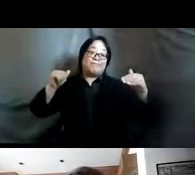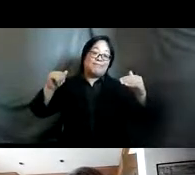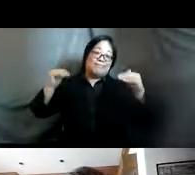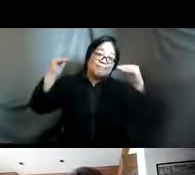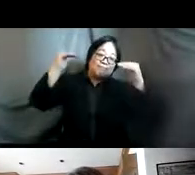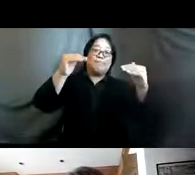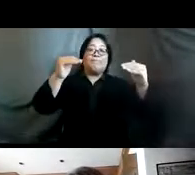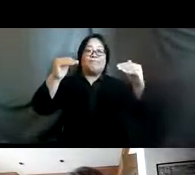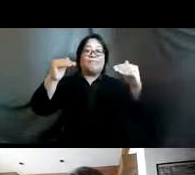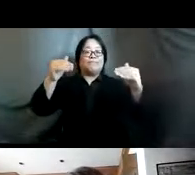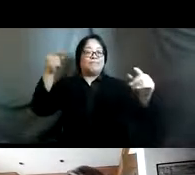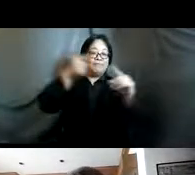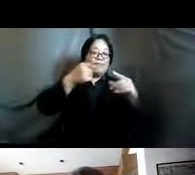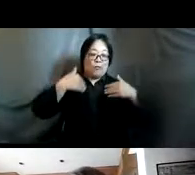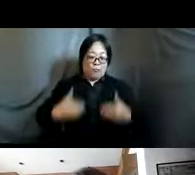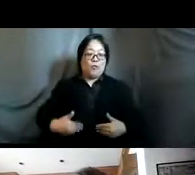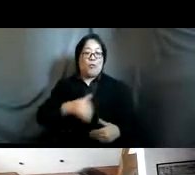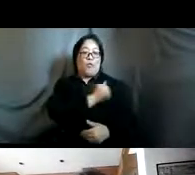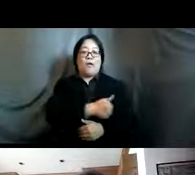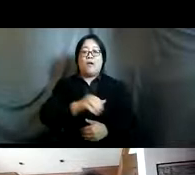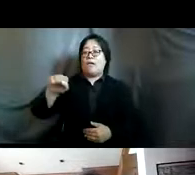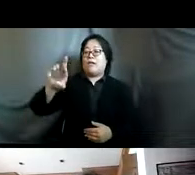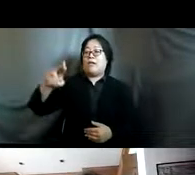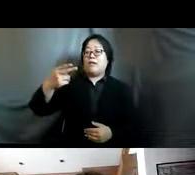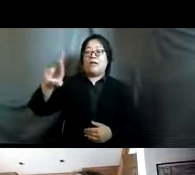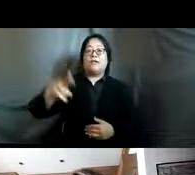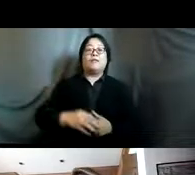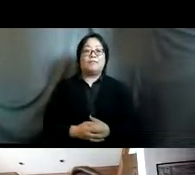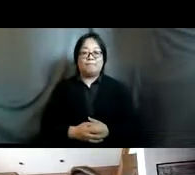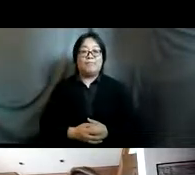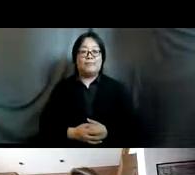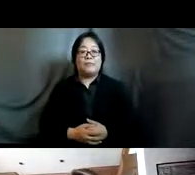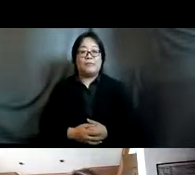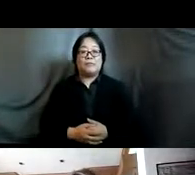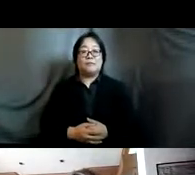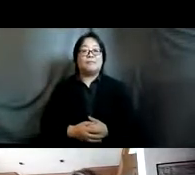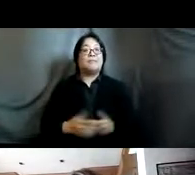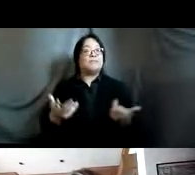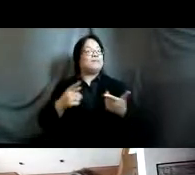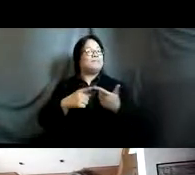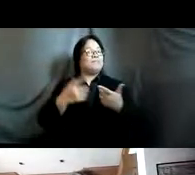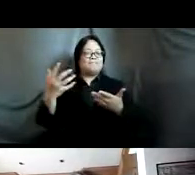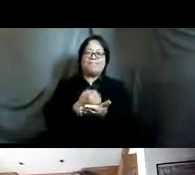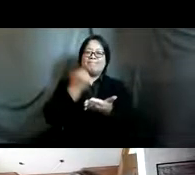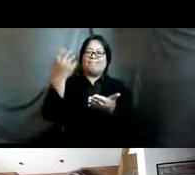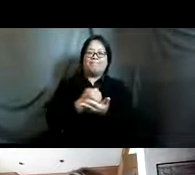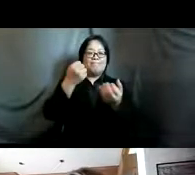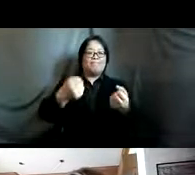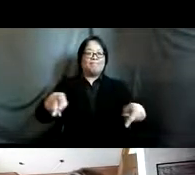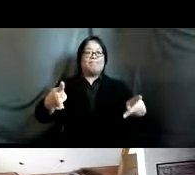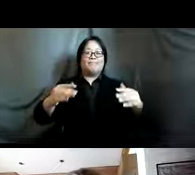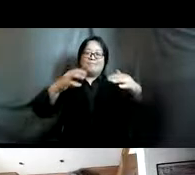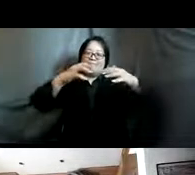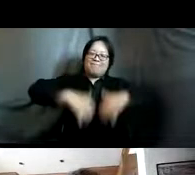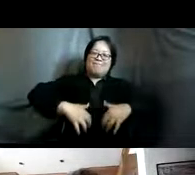srhr that's of course our primary objective under this coalition we will try to leverage opportunities to overcome barriers to